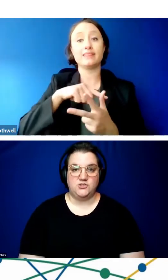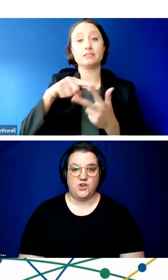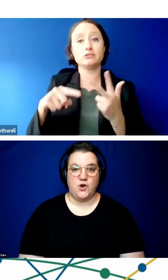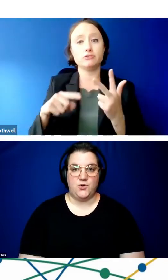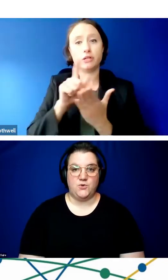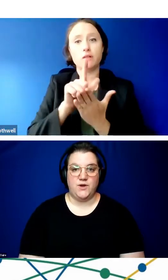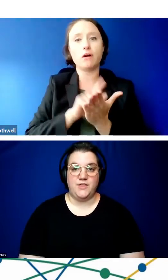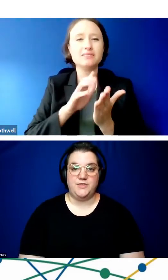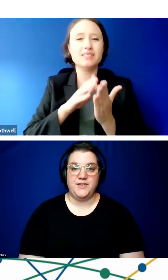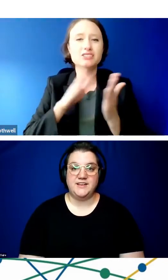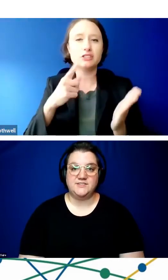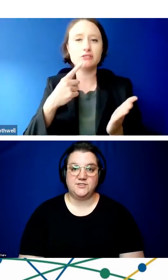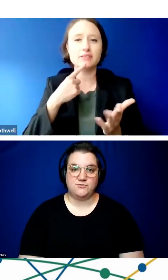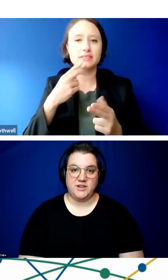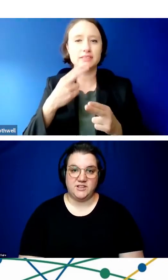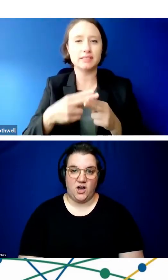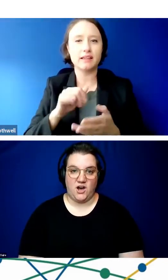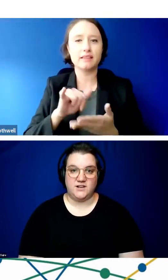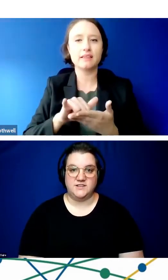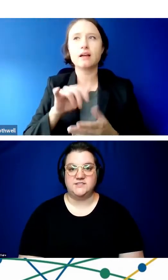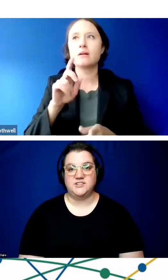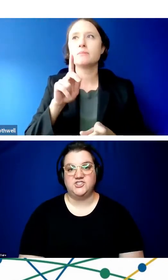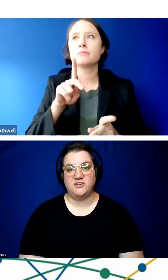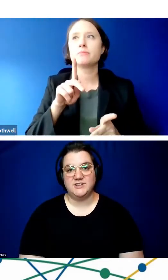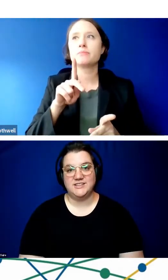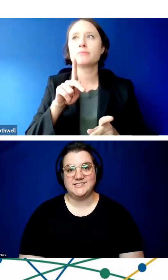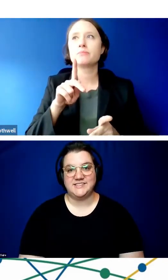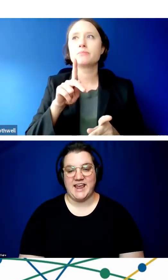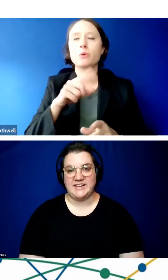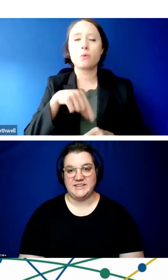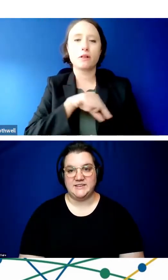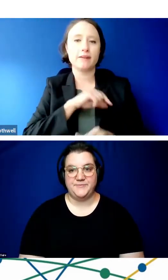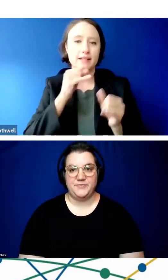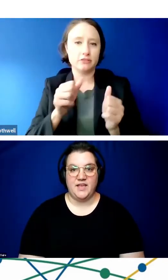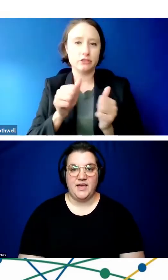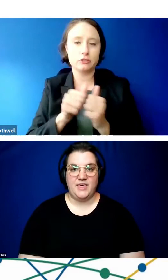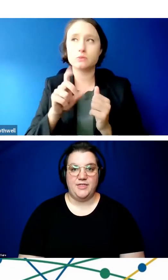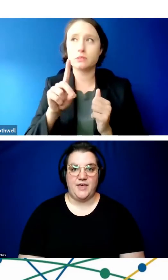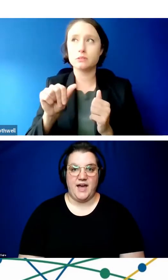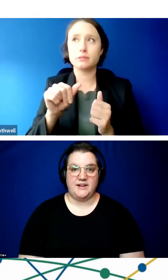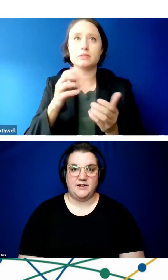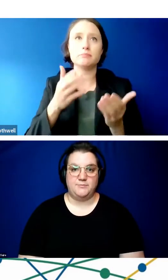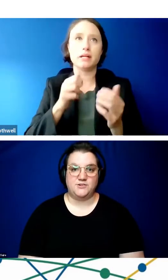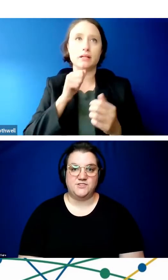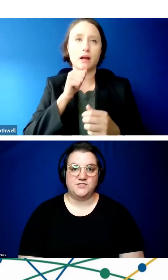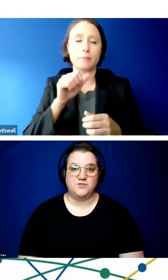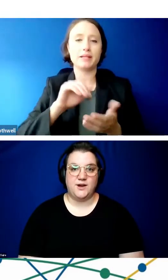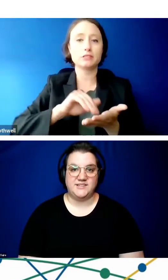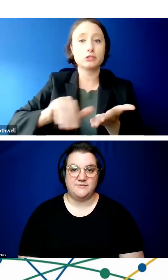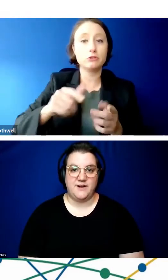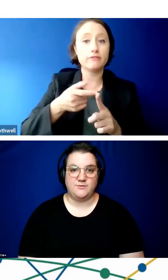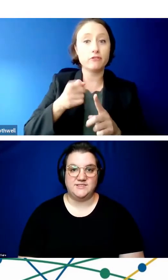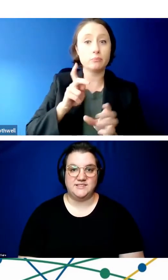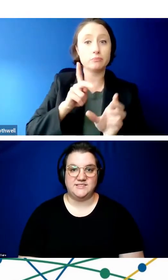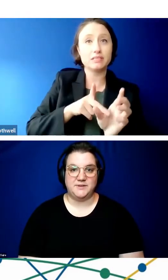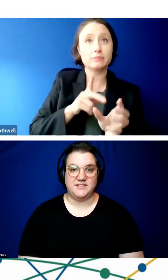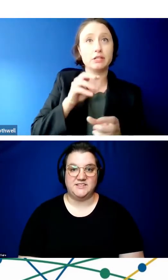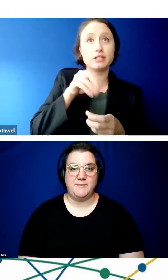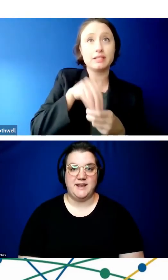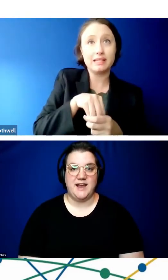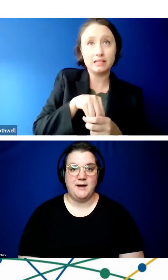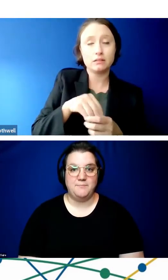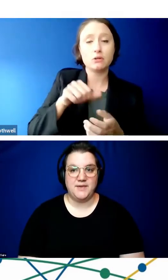So these three laws generally state that persons who identify with